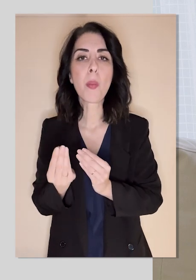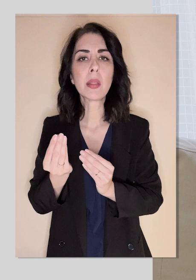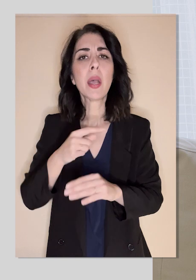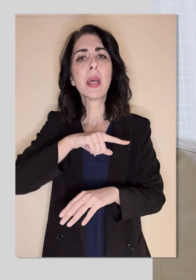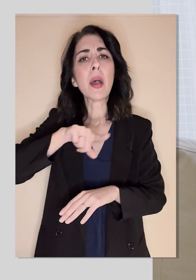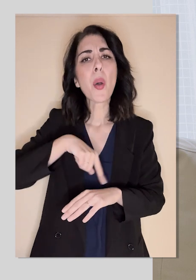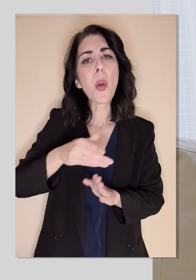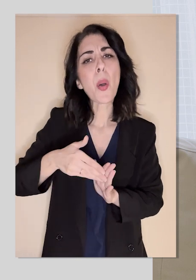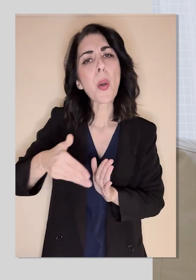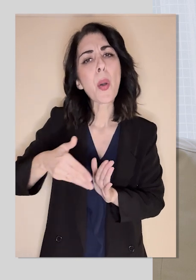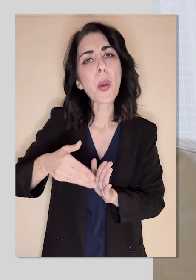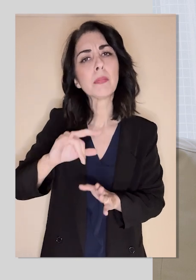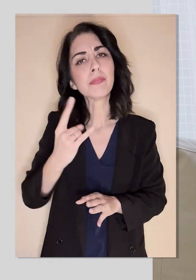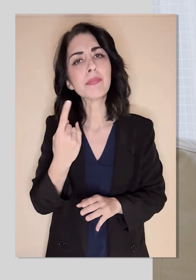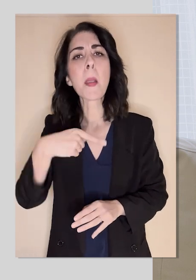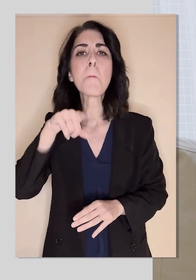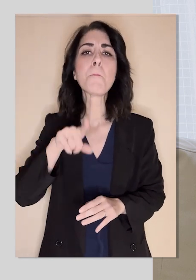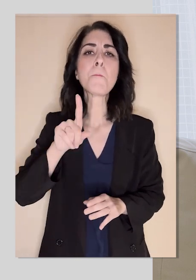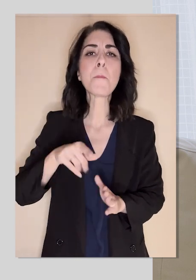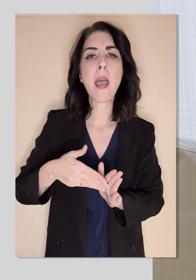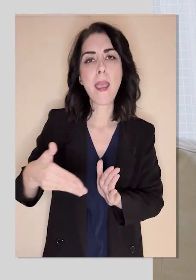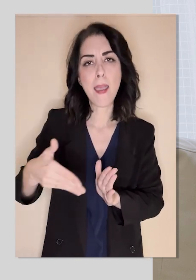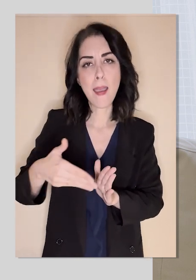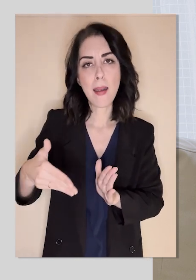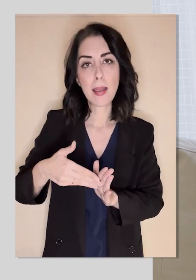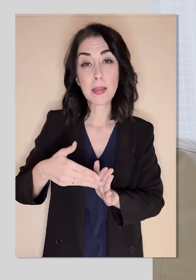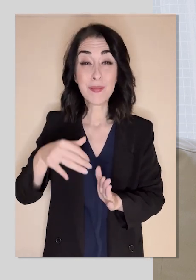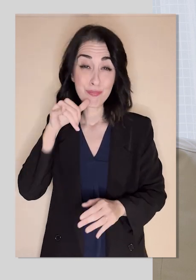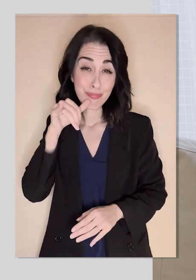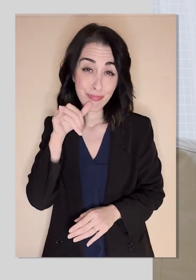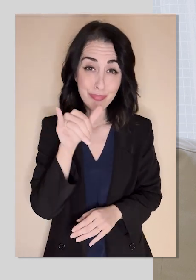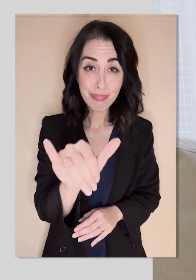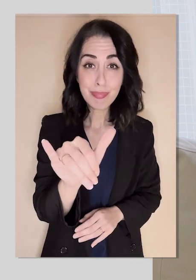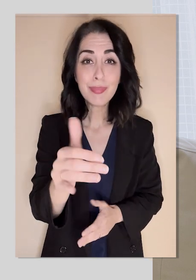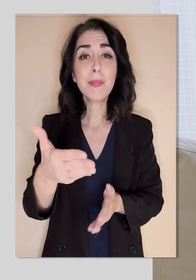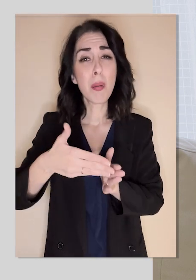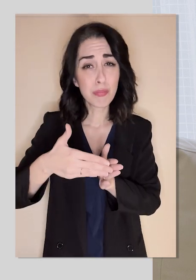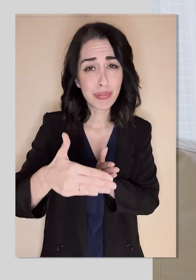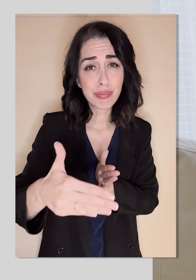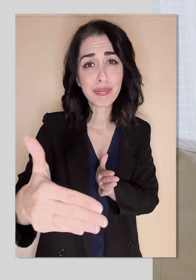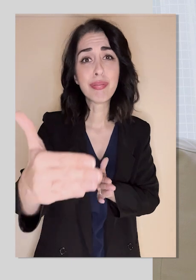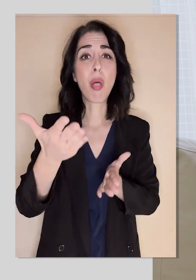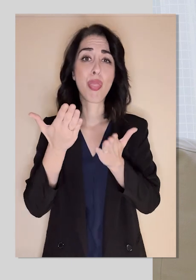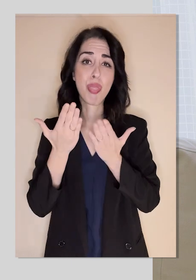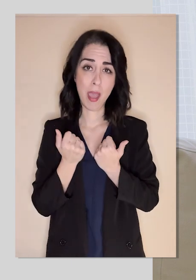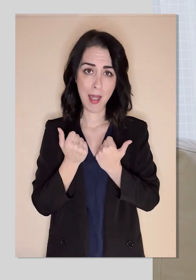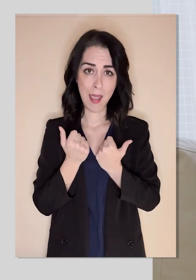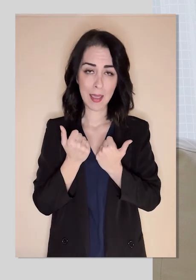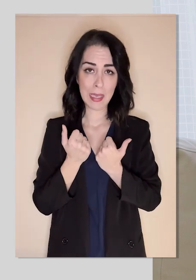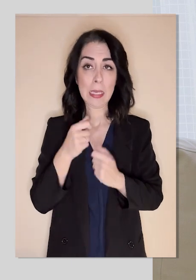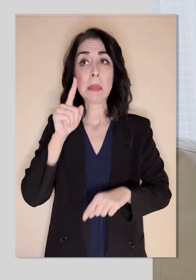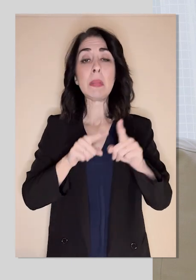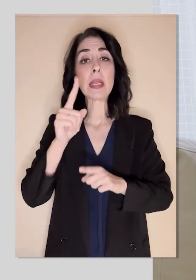not permanent for a long period of time. That's usually something else. Sometimes you can find out the cause,